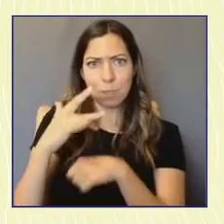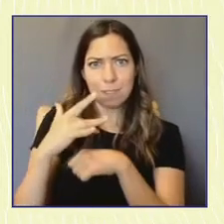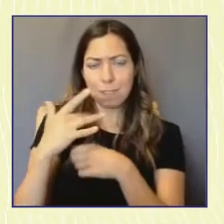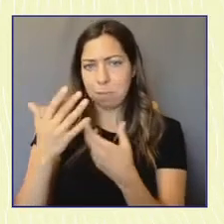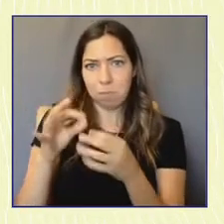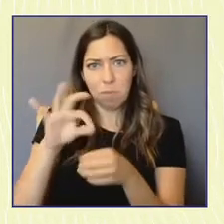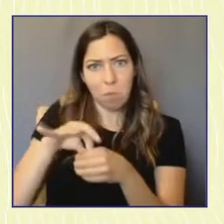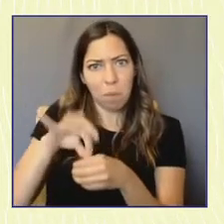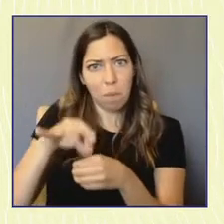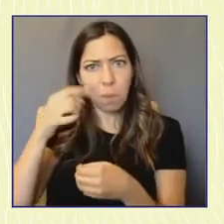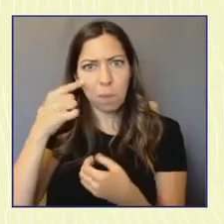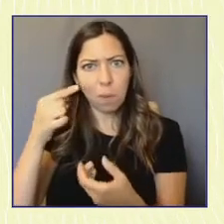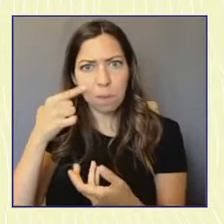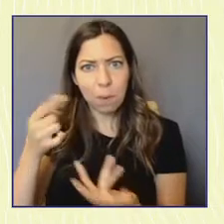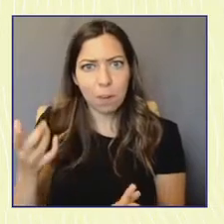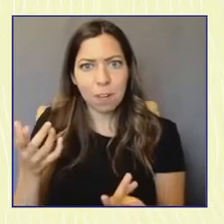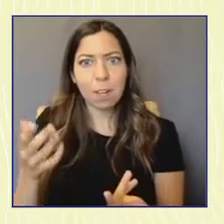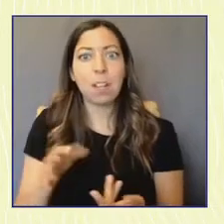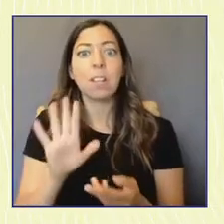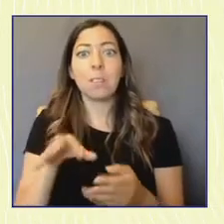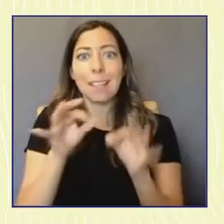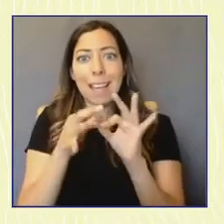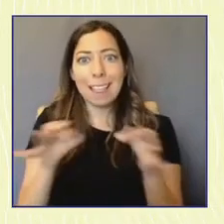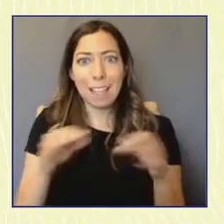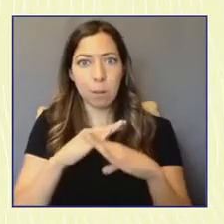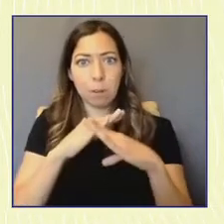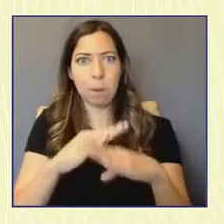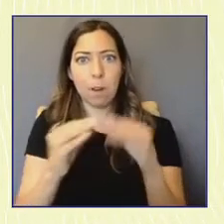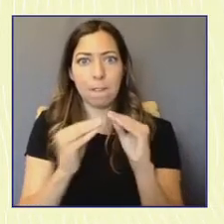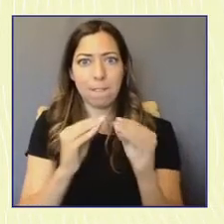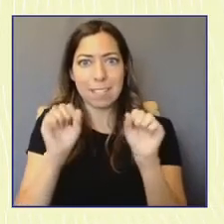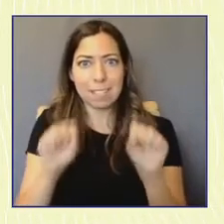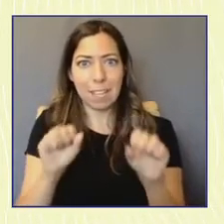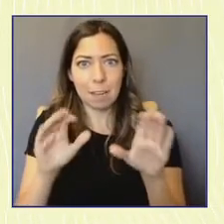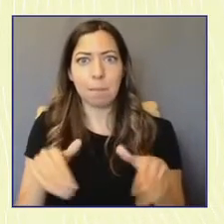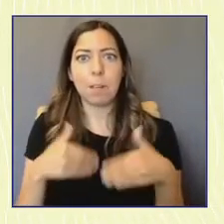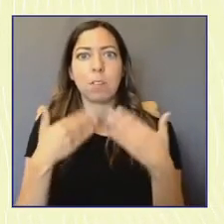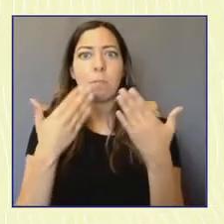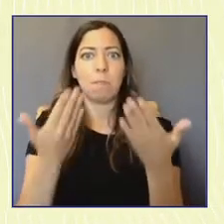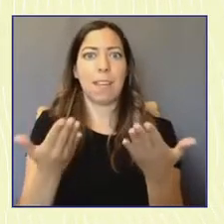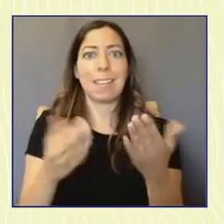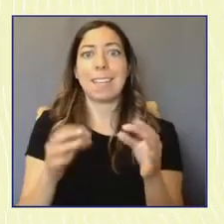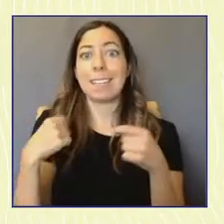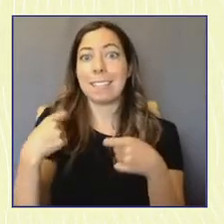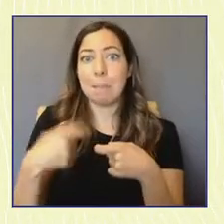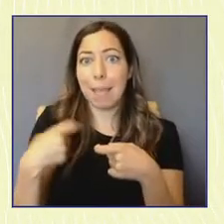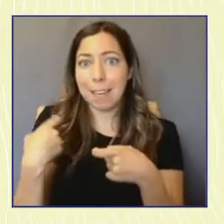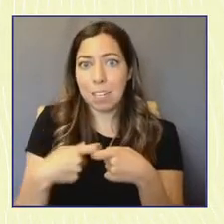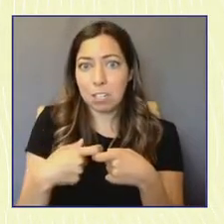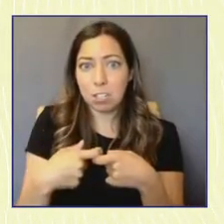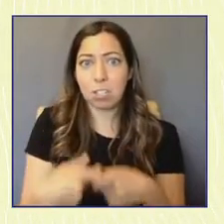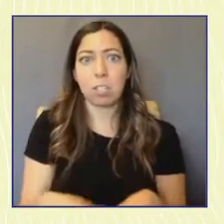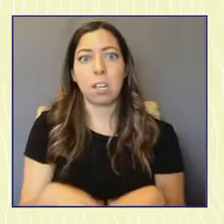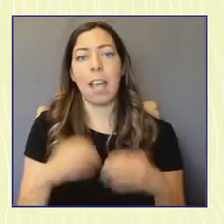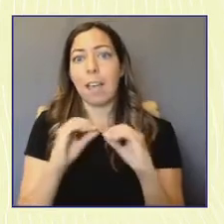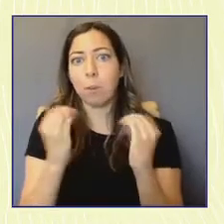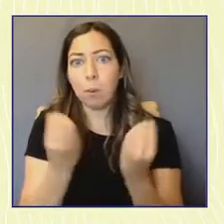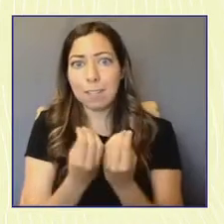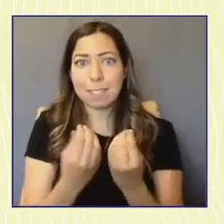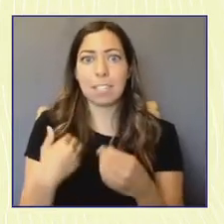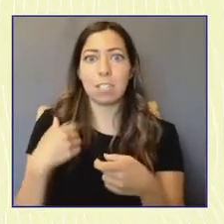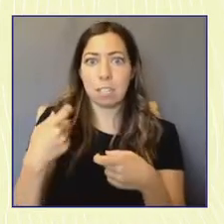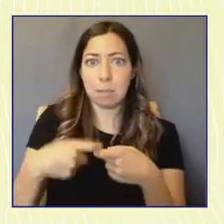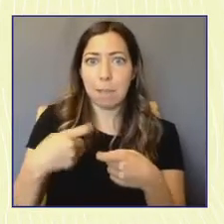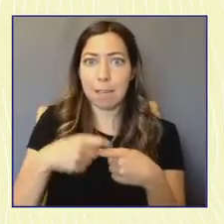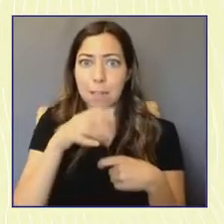is fixed by literally creating materials in Spanish and creating organizations that are in Spanish is really, really helpful.